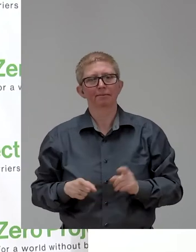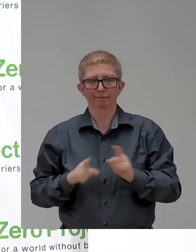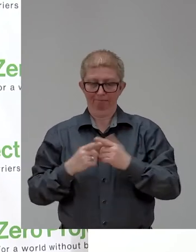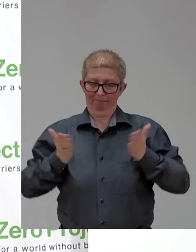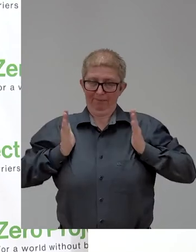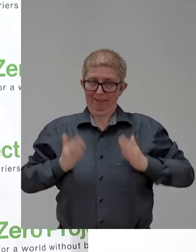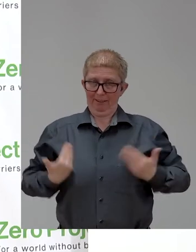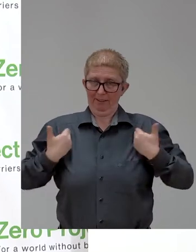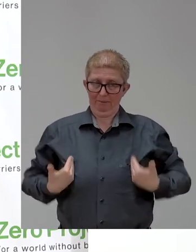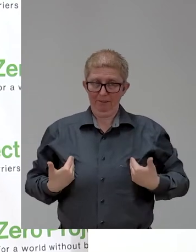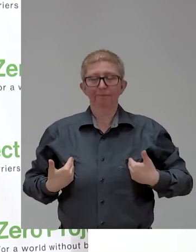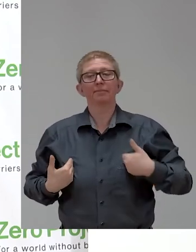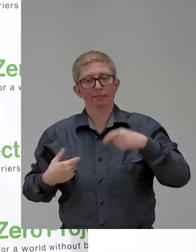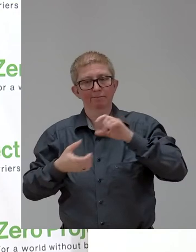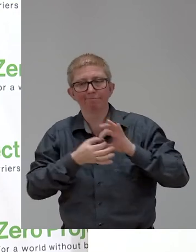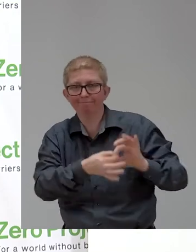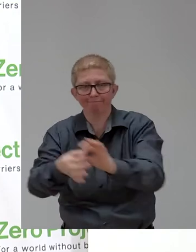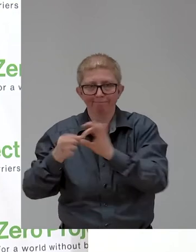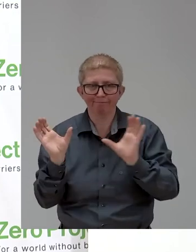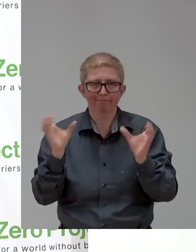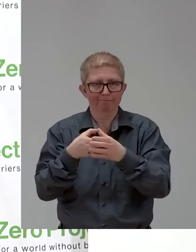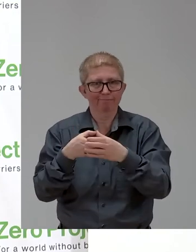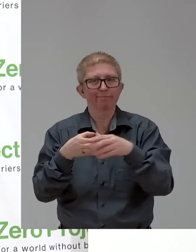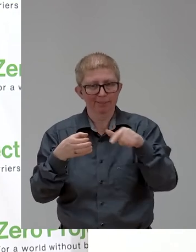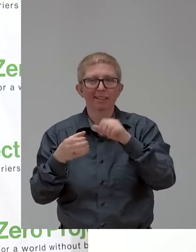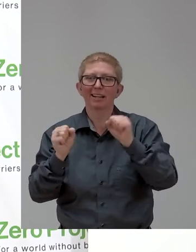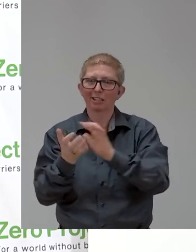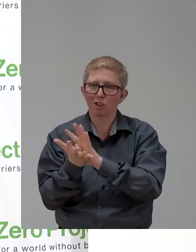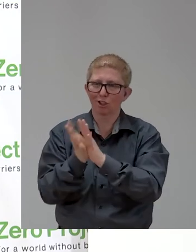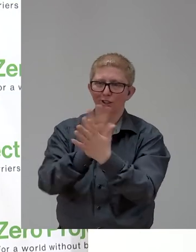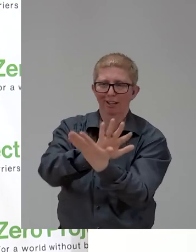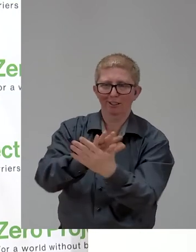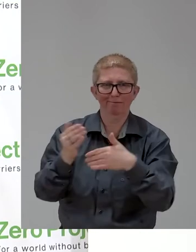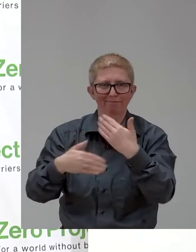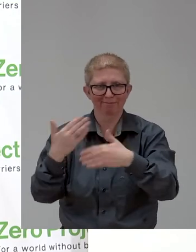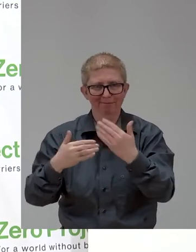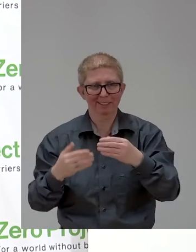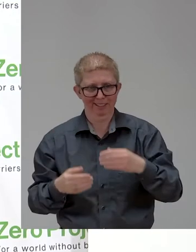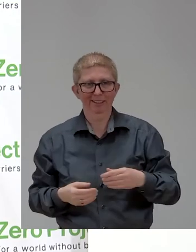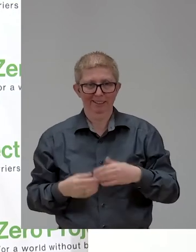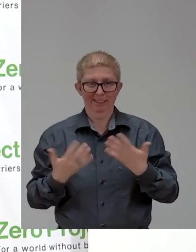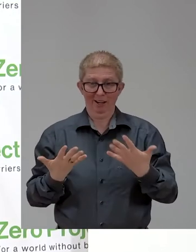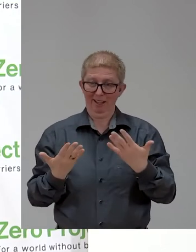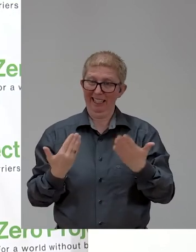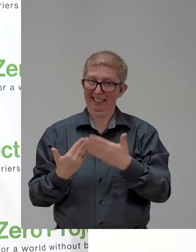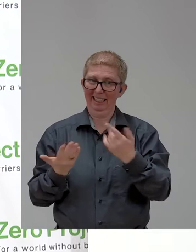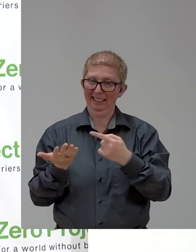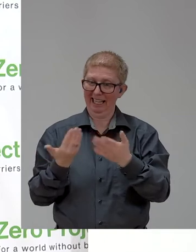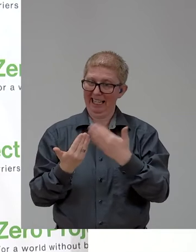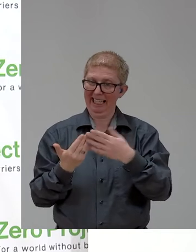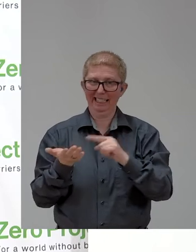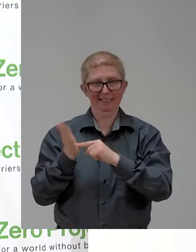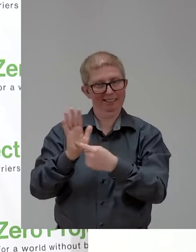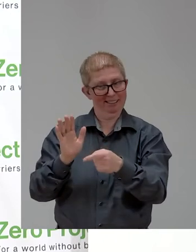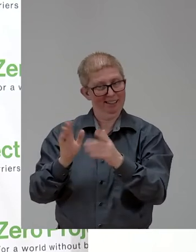the society. And we could see in all these examples that cooperation of civil society